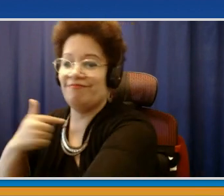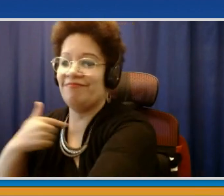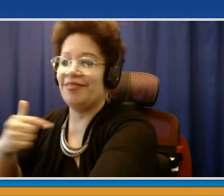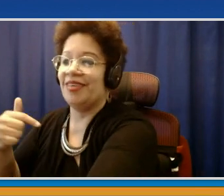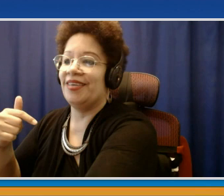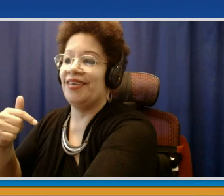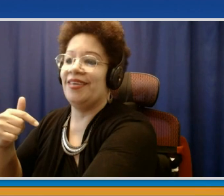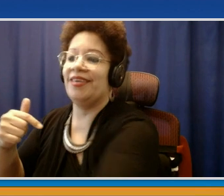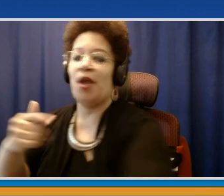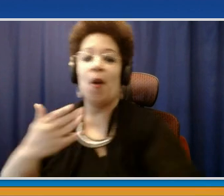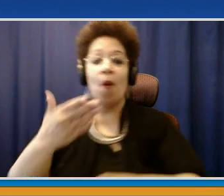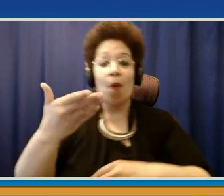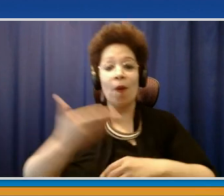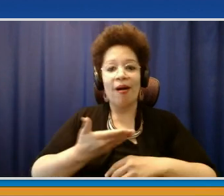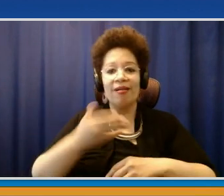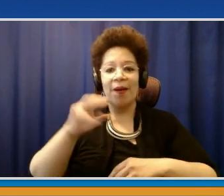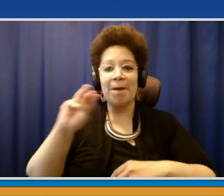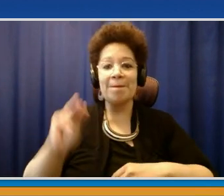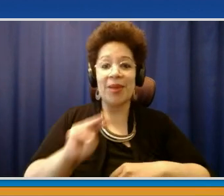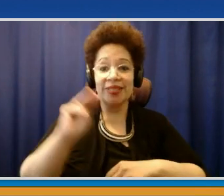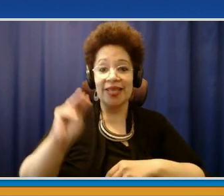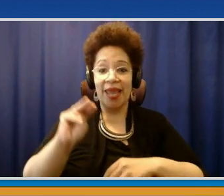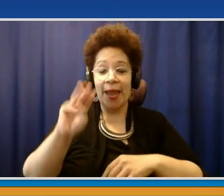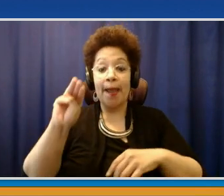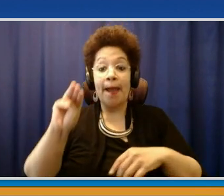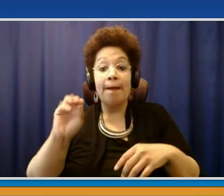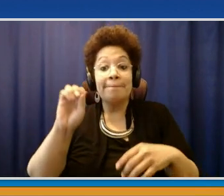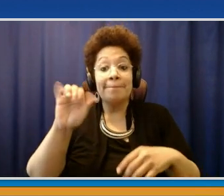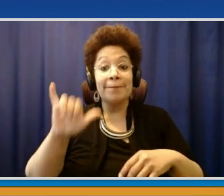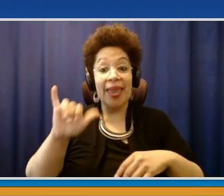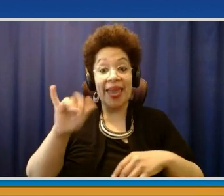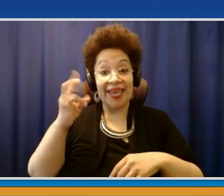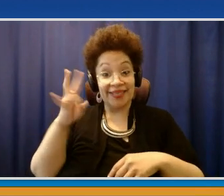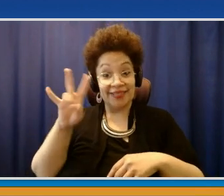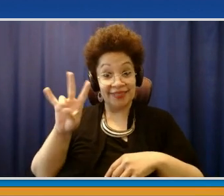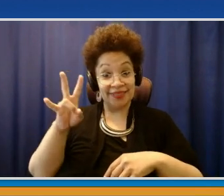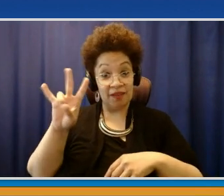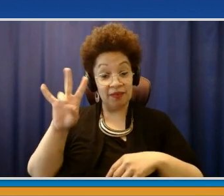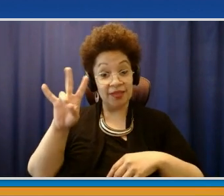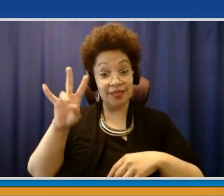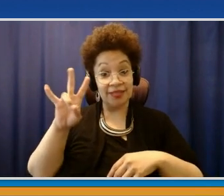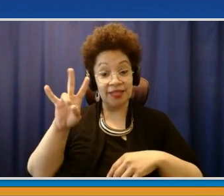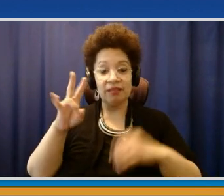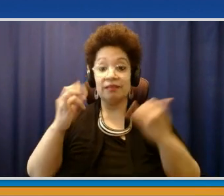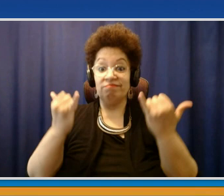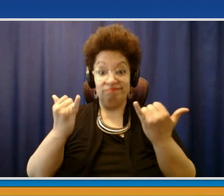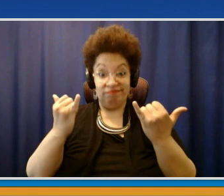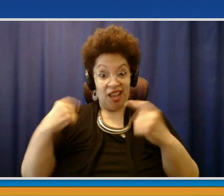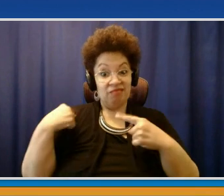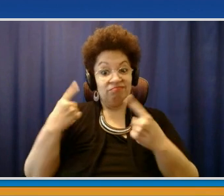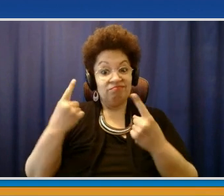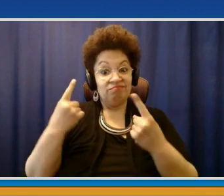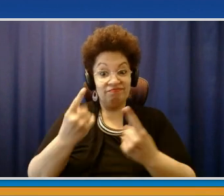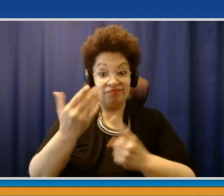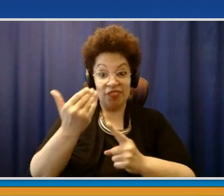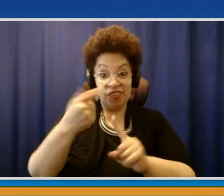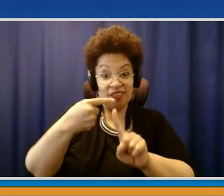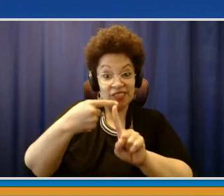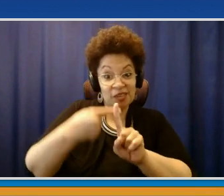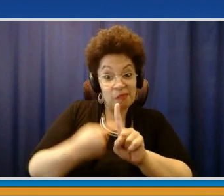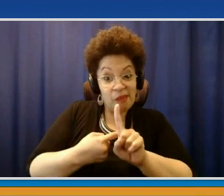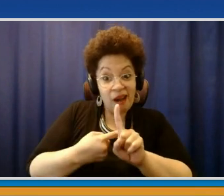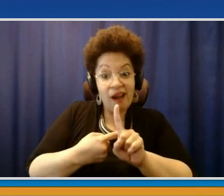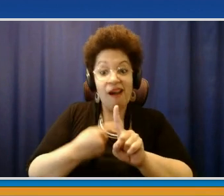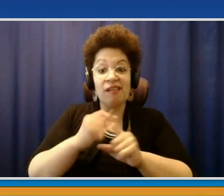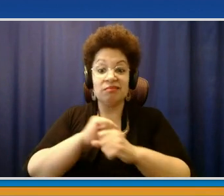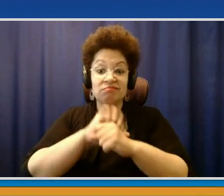This is Monday, May 17th. We are now in our 15th month of the pandemic, and we're starting to see signs that